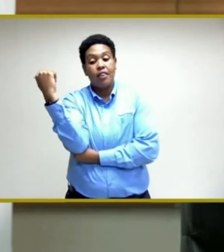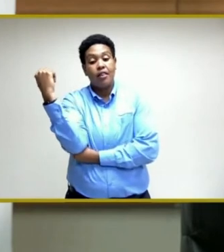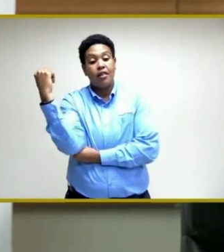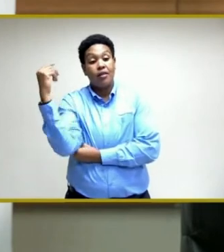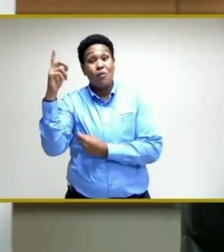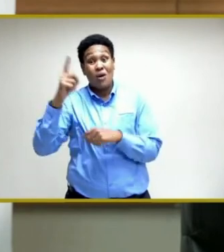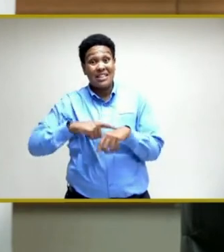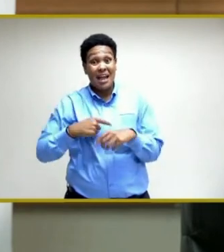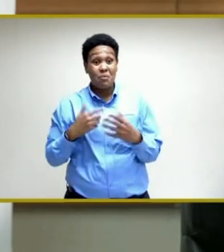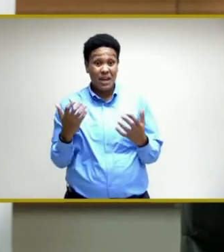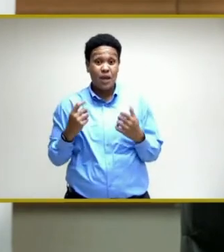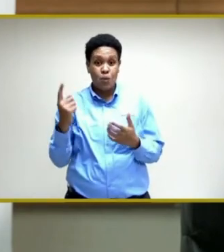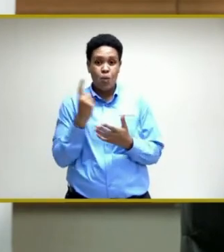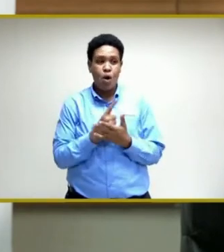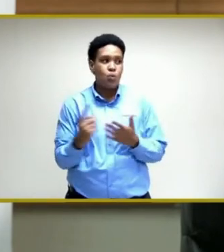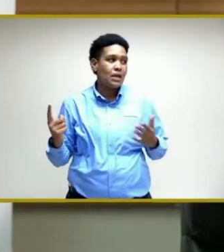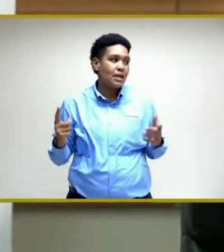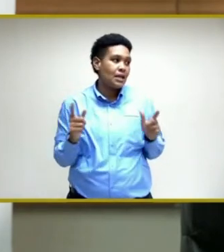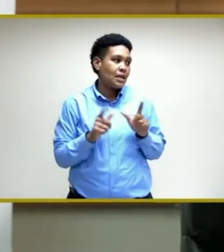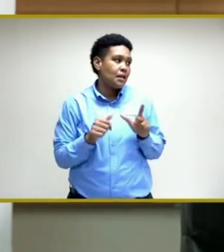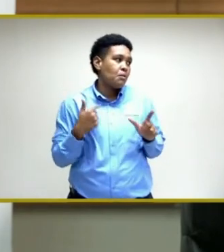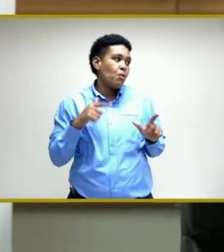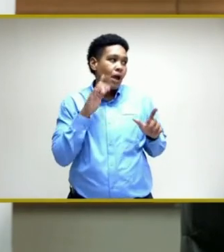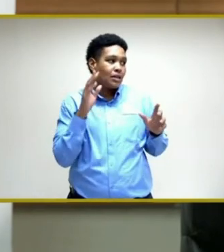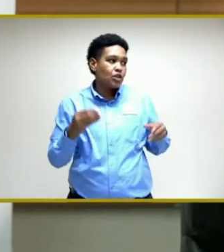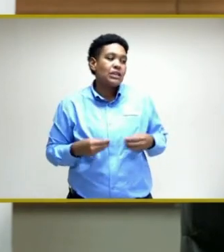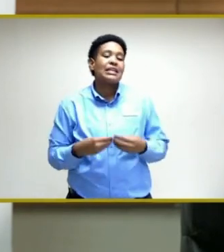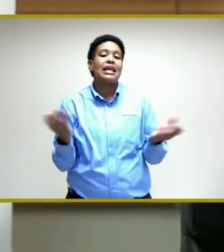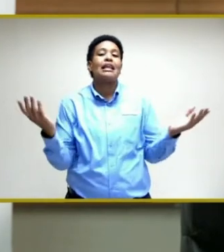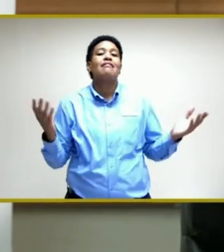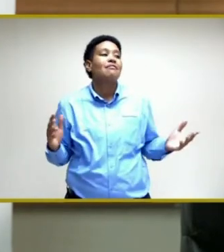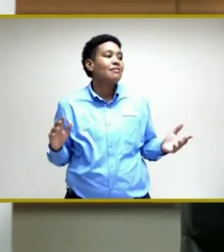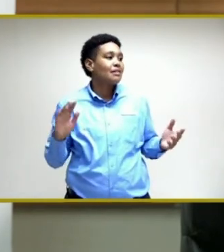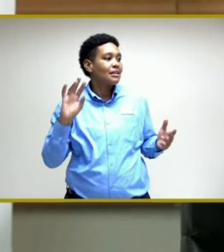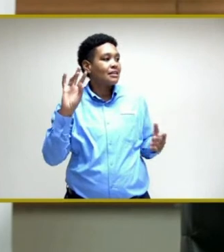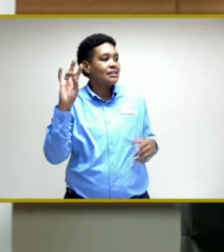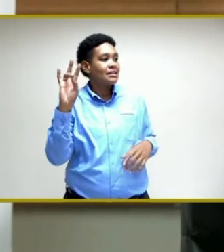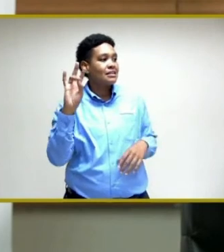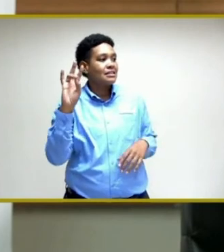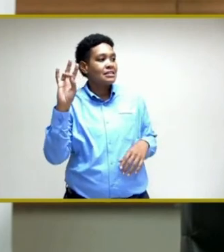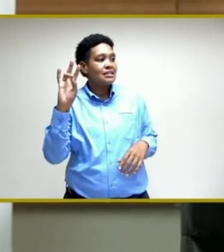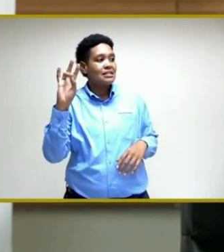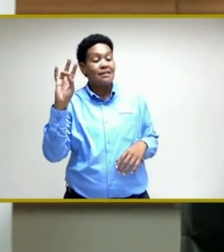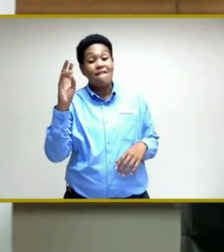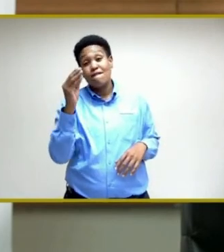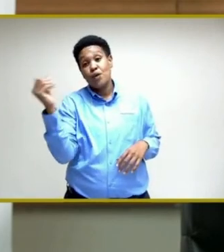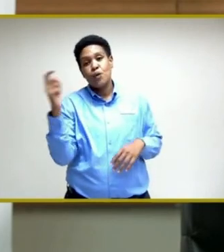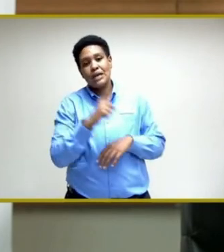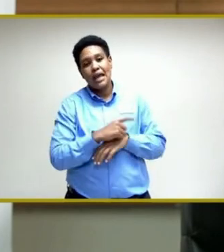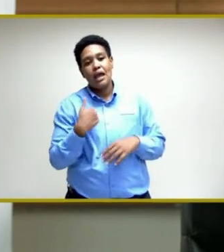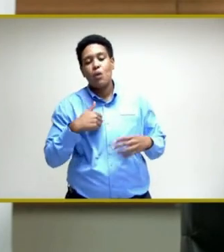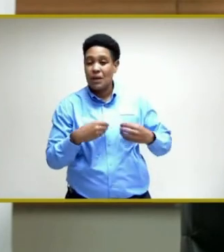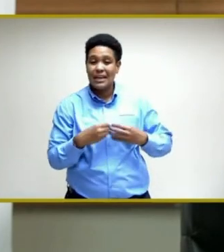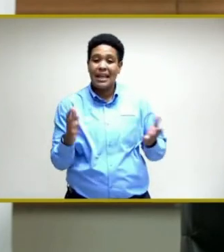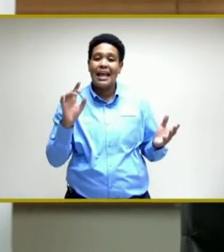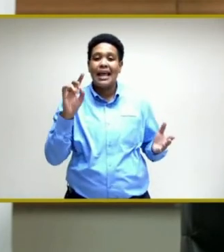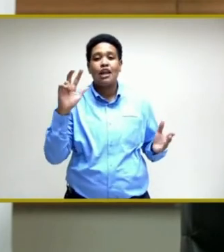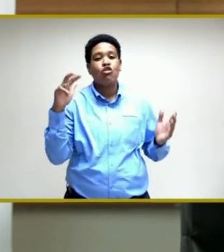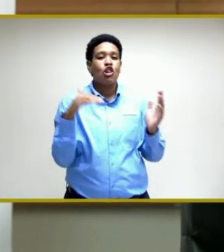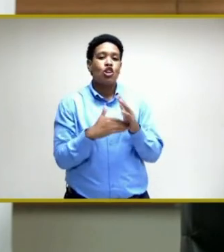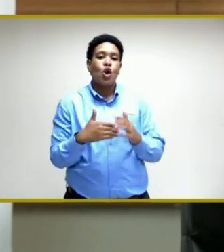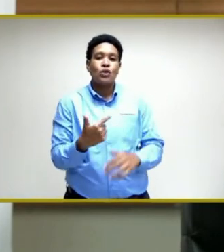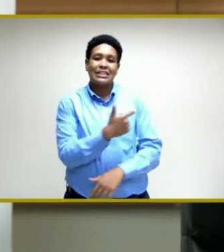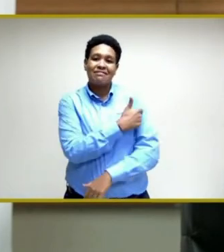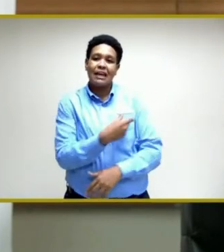had a week, and we had to deliver, what, seven days? Days, and we delivered 83,000